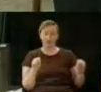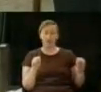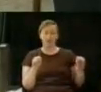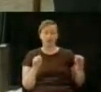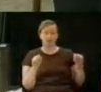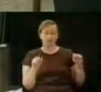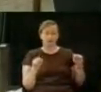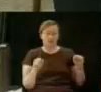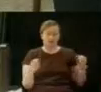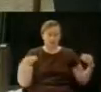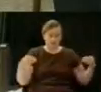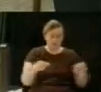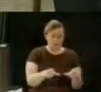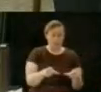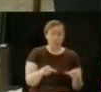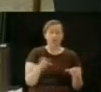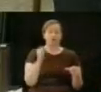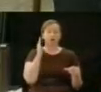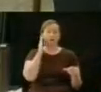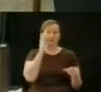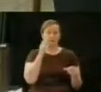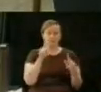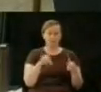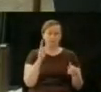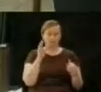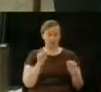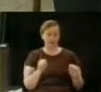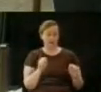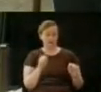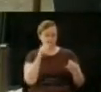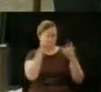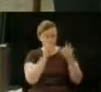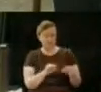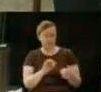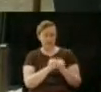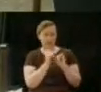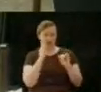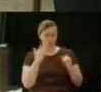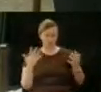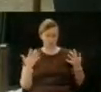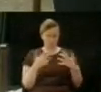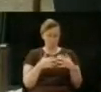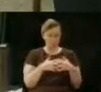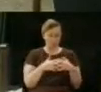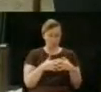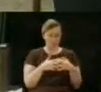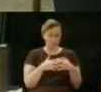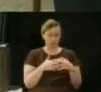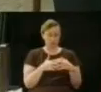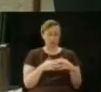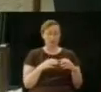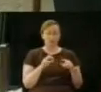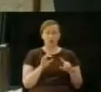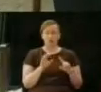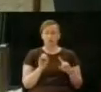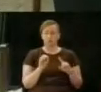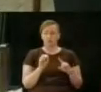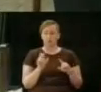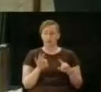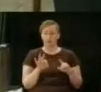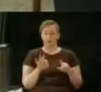back in 2014, then you've got both sides of the government that can start reducing the number of employees and people have enough time to decide